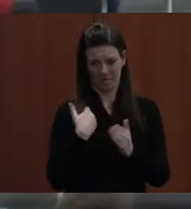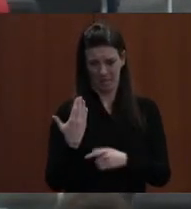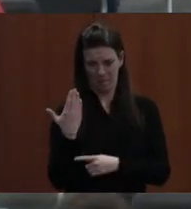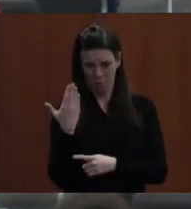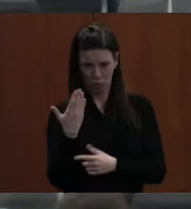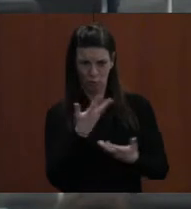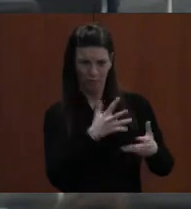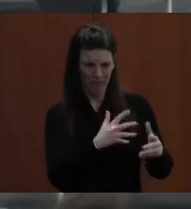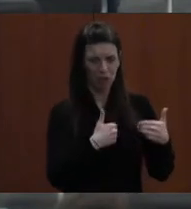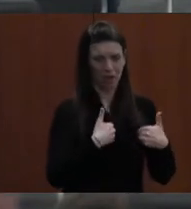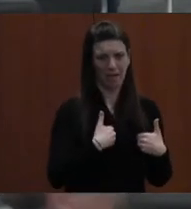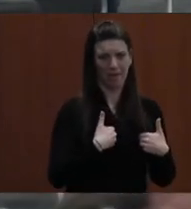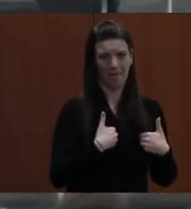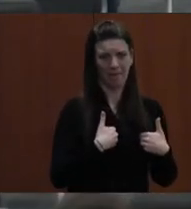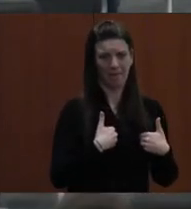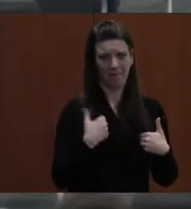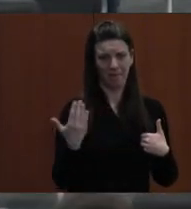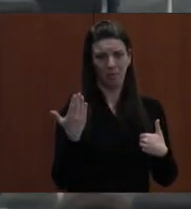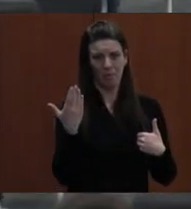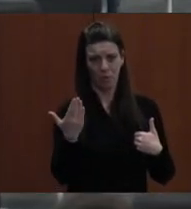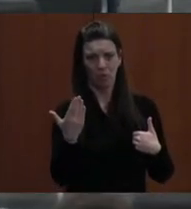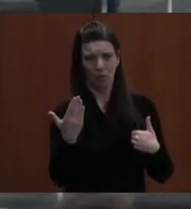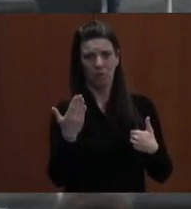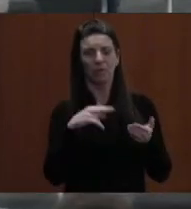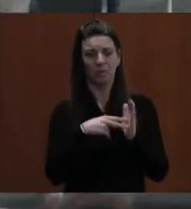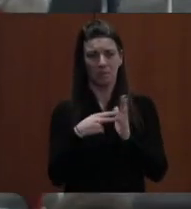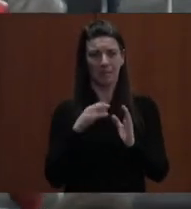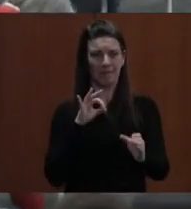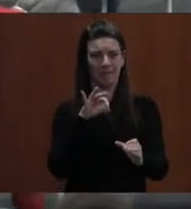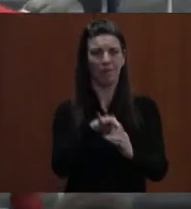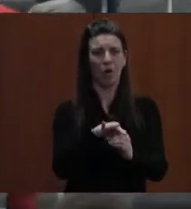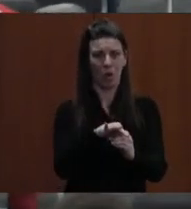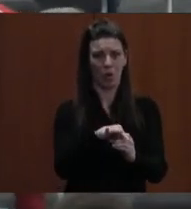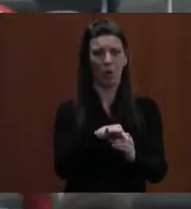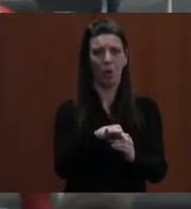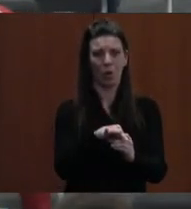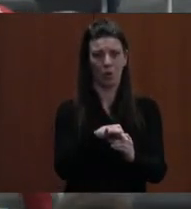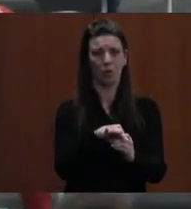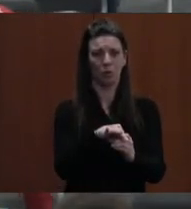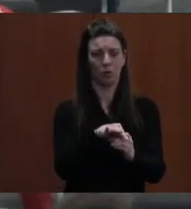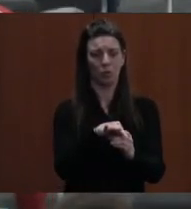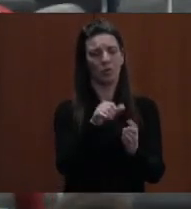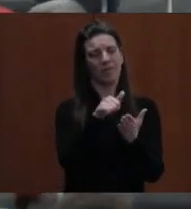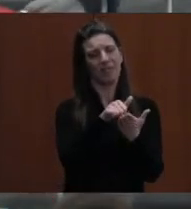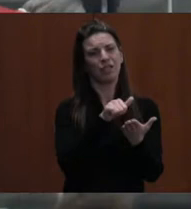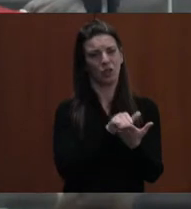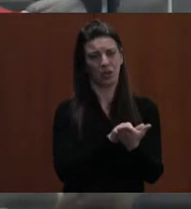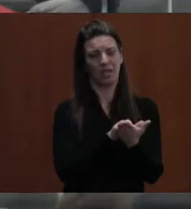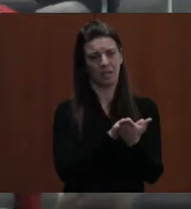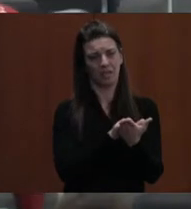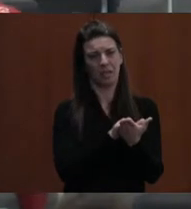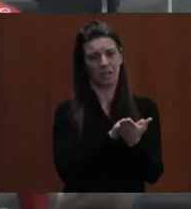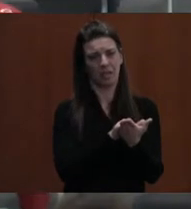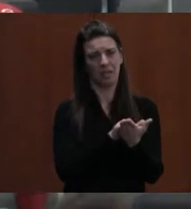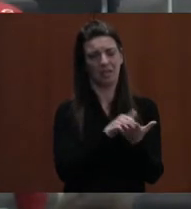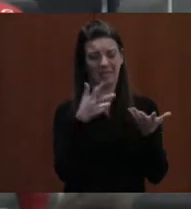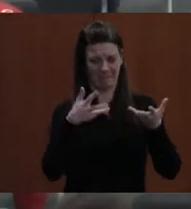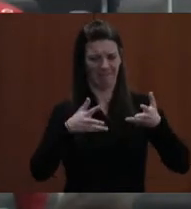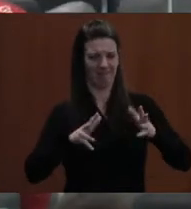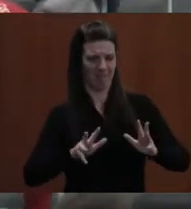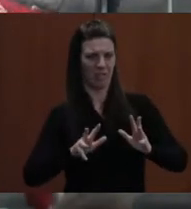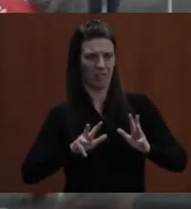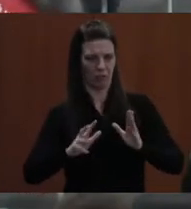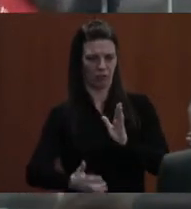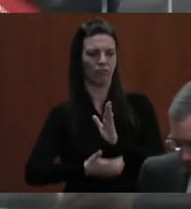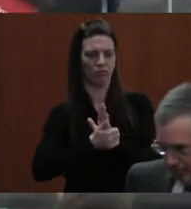have a motion, so we'll vote on the motion of the agenda as amended. Thank you. Okay. All those in favor of